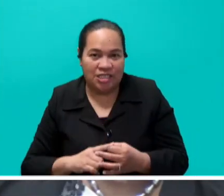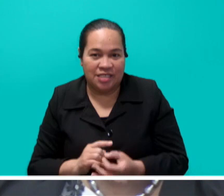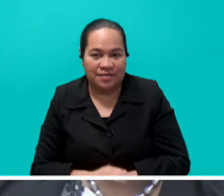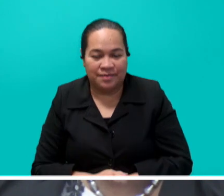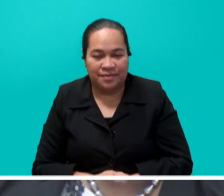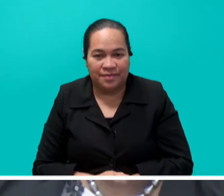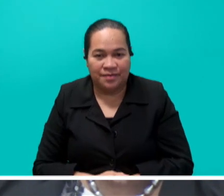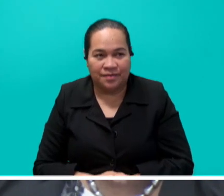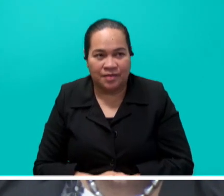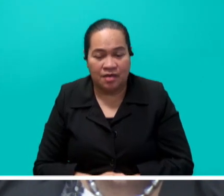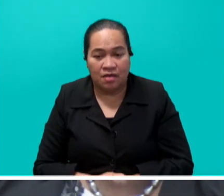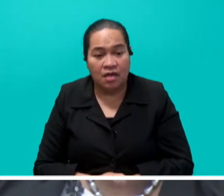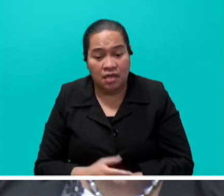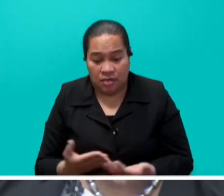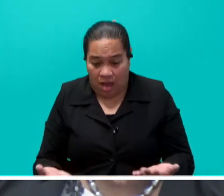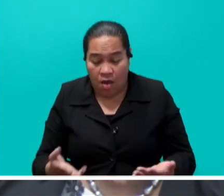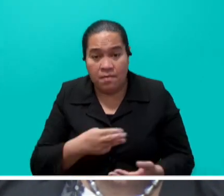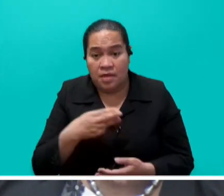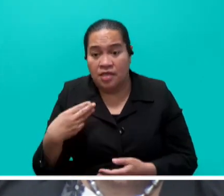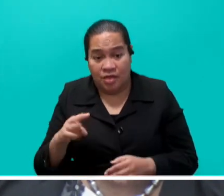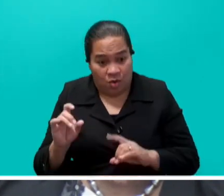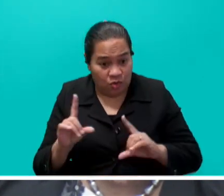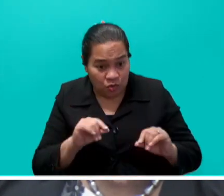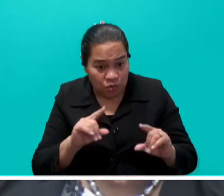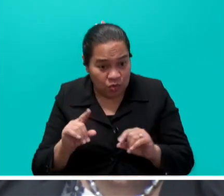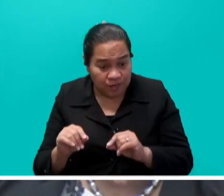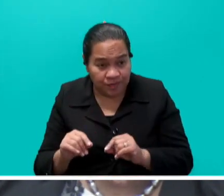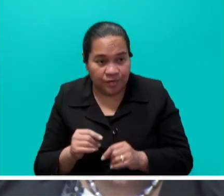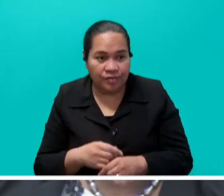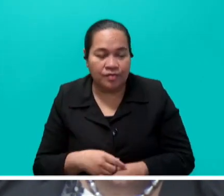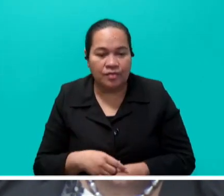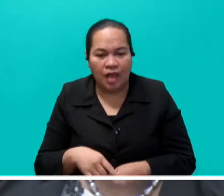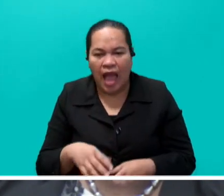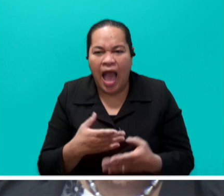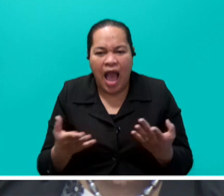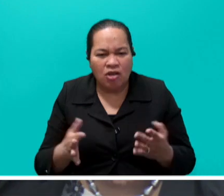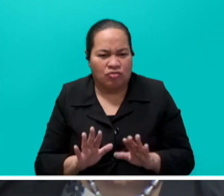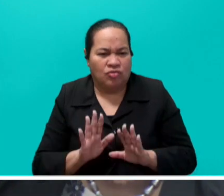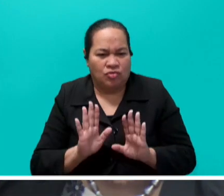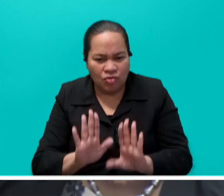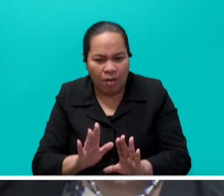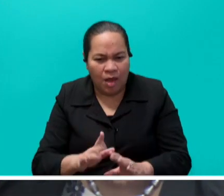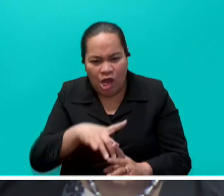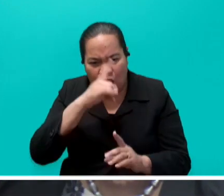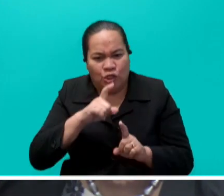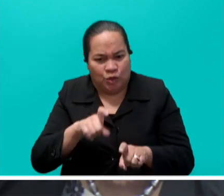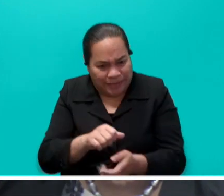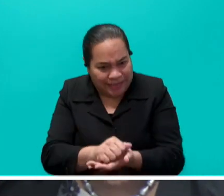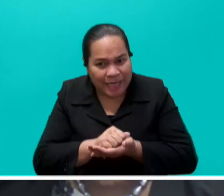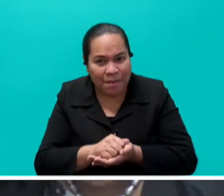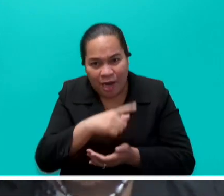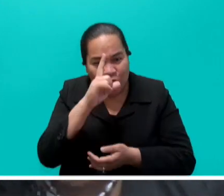terms of what the Ministry is doing on our mitigation plans to alleviate the mass resignation of nurses,